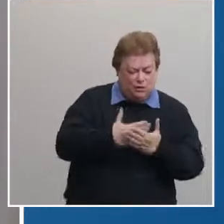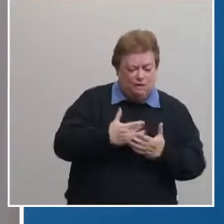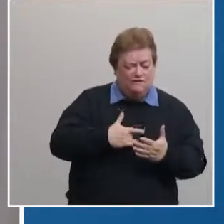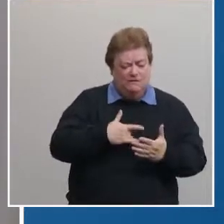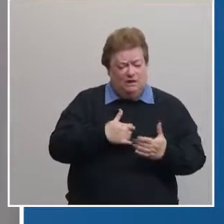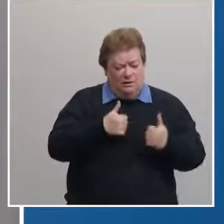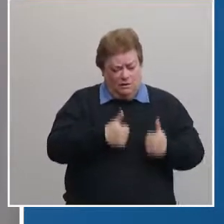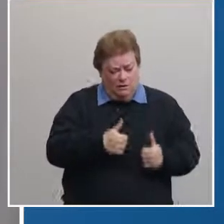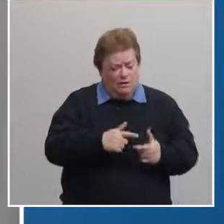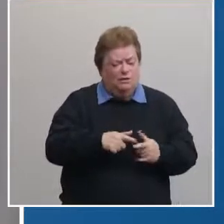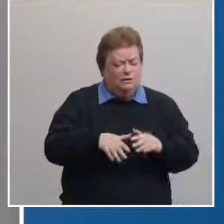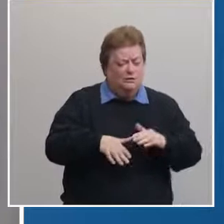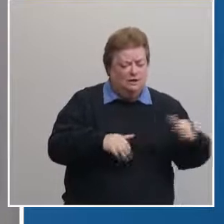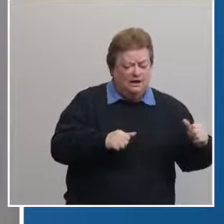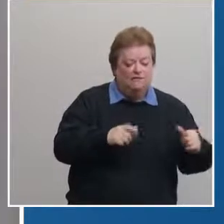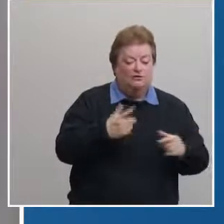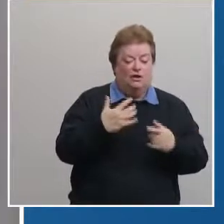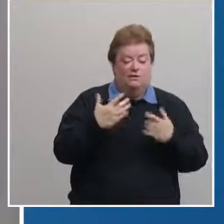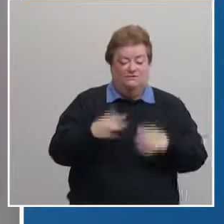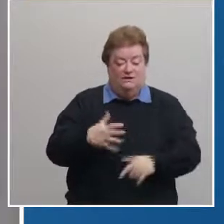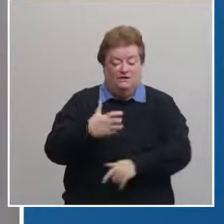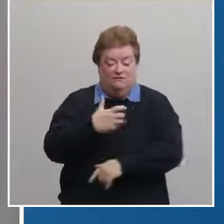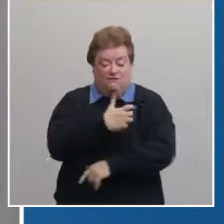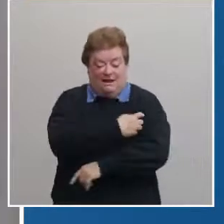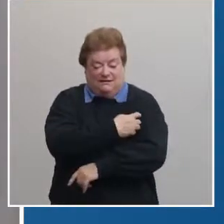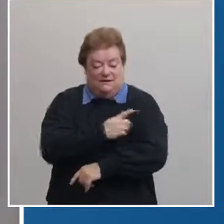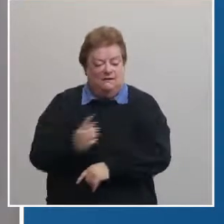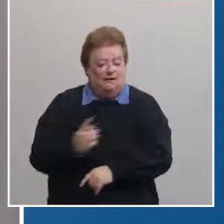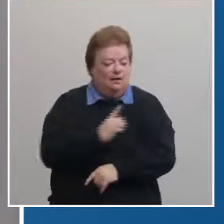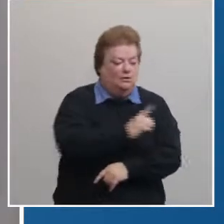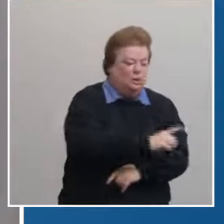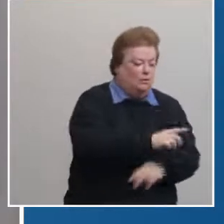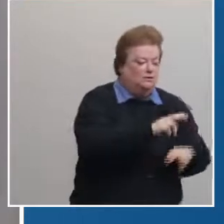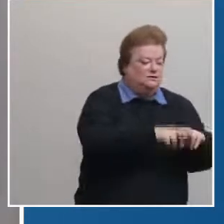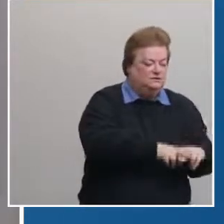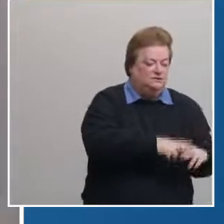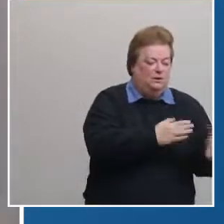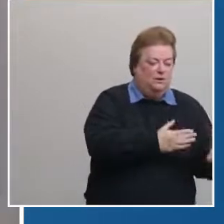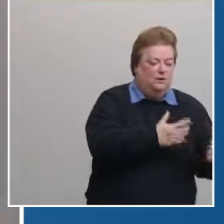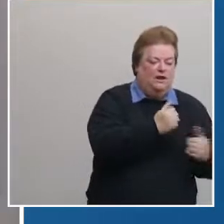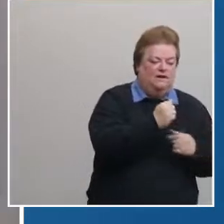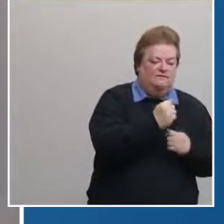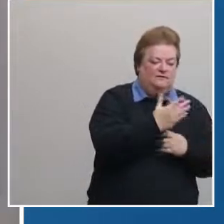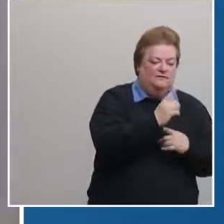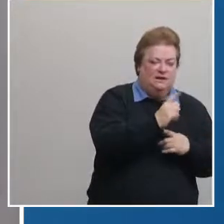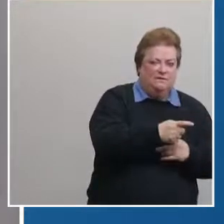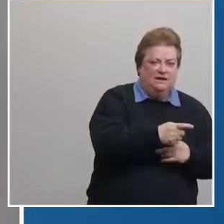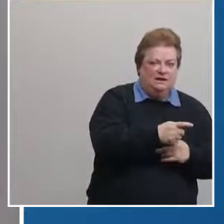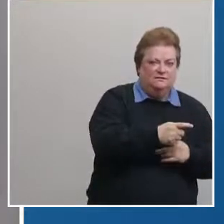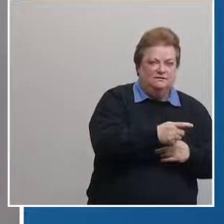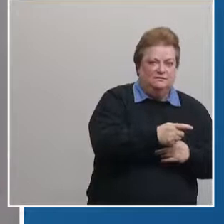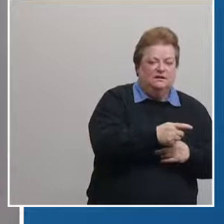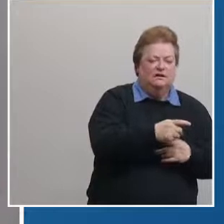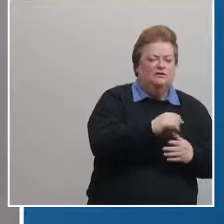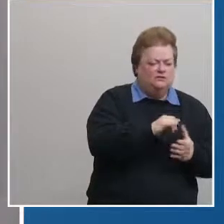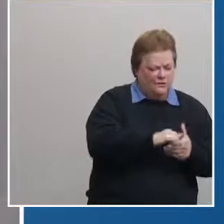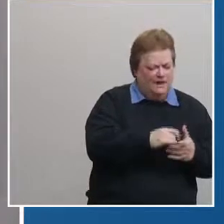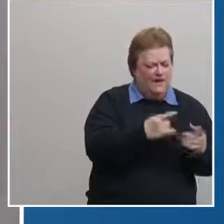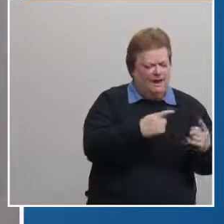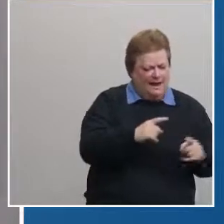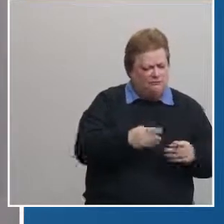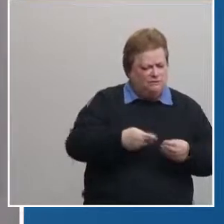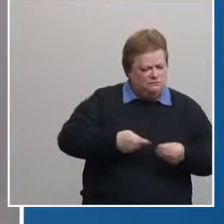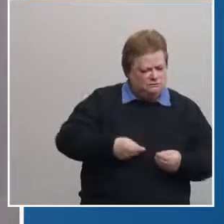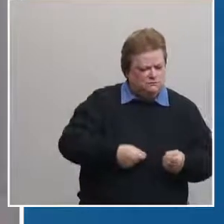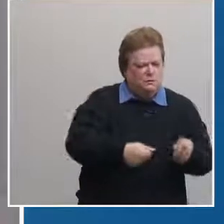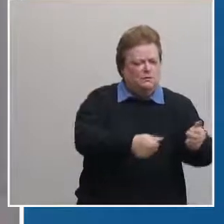so they ask them to wait 15 minutes after the dose before they leave the the clinic so it ran really smoothly we're really proud